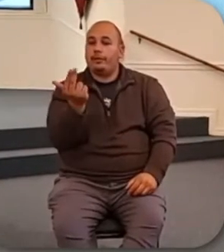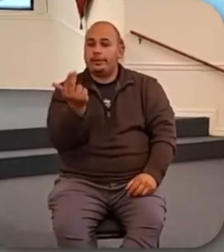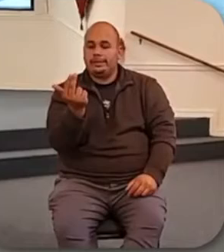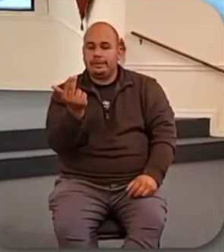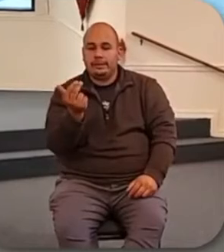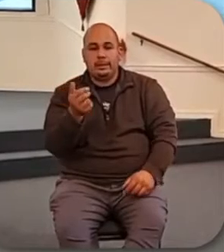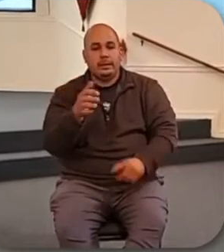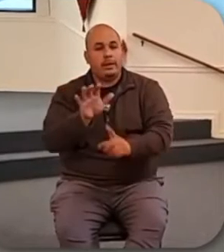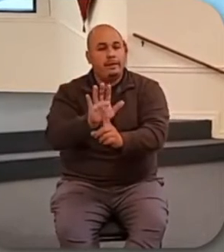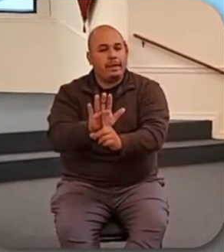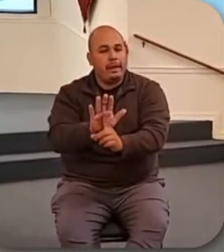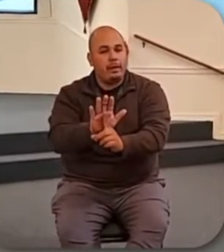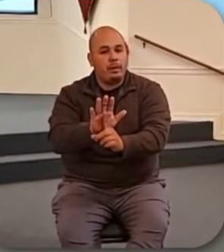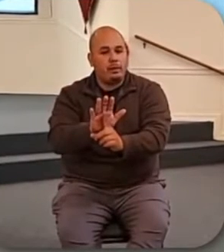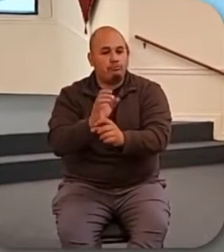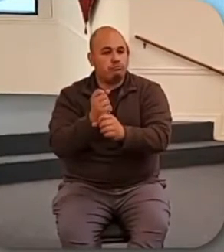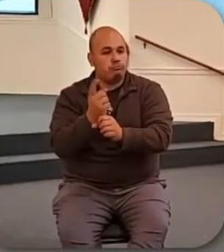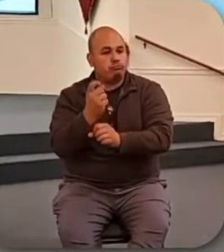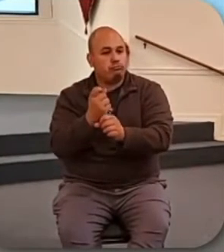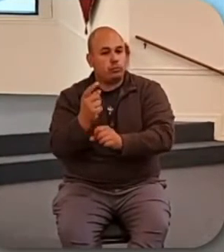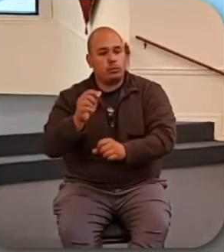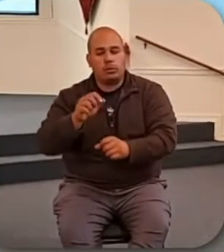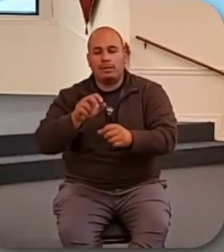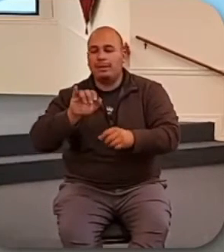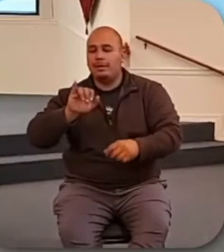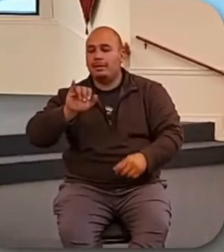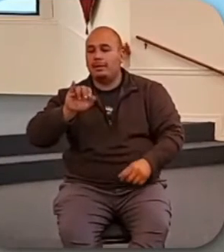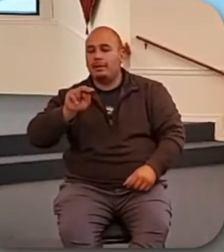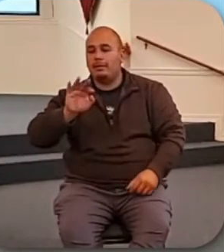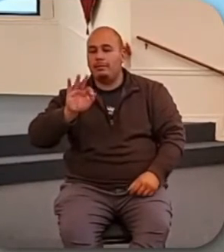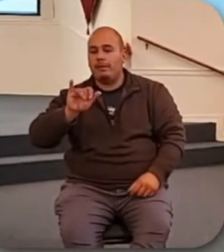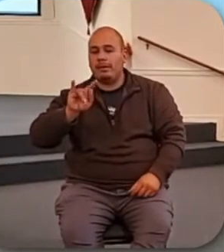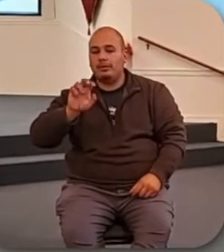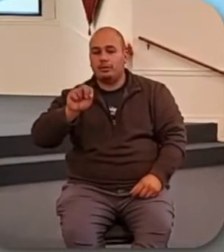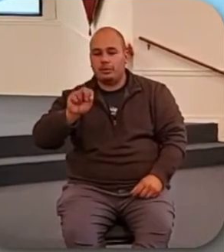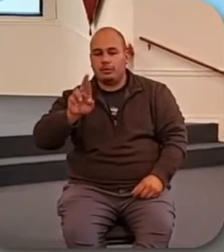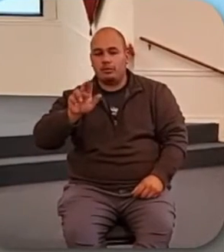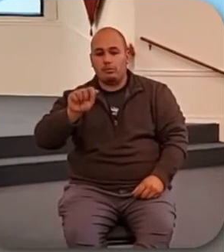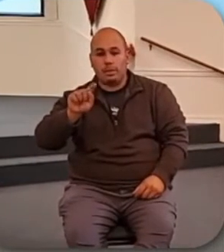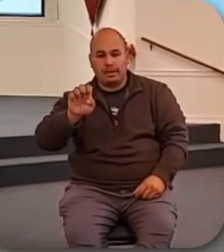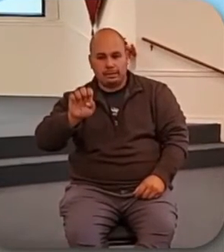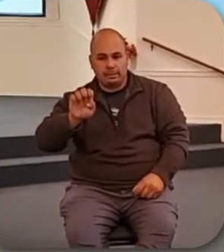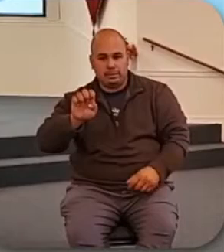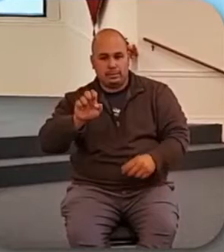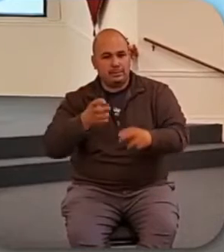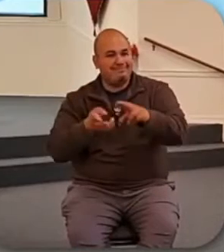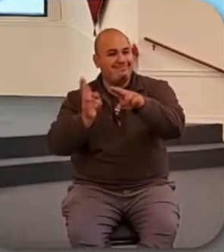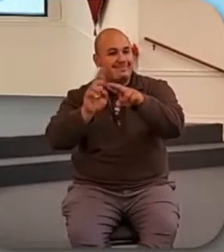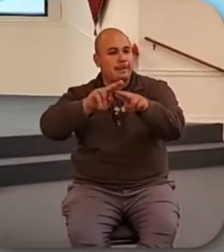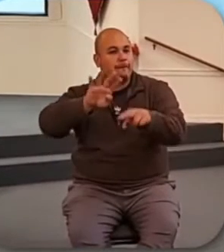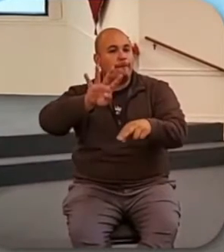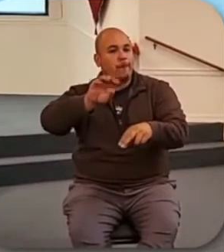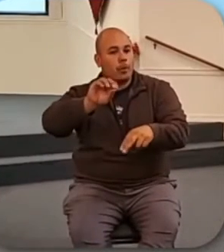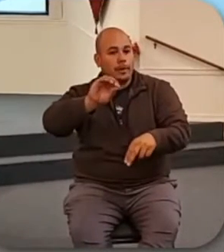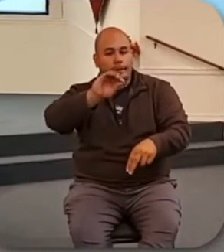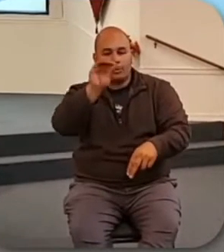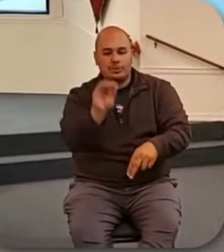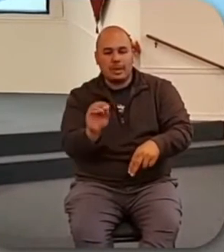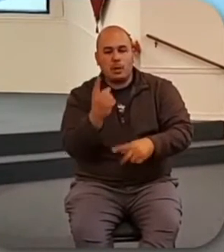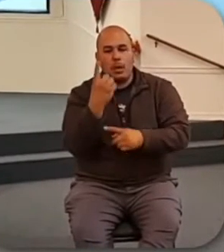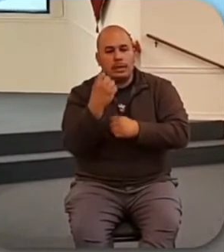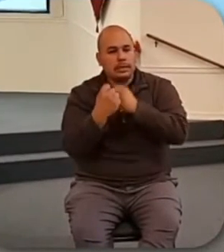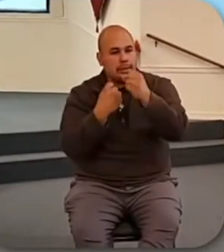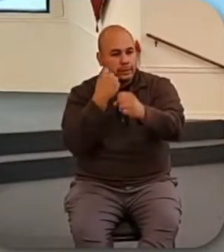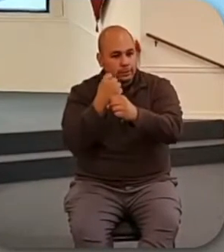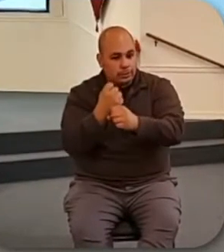their annual inflation rate was 40%. Prices went up 40% in one year. In